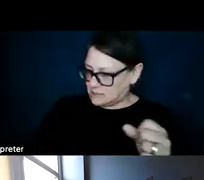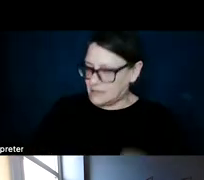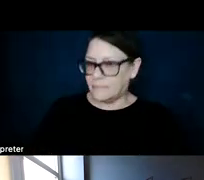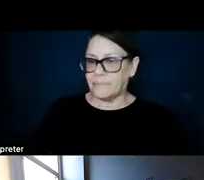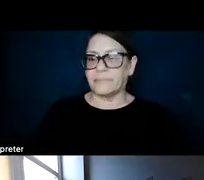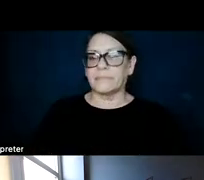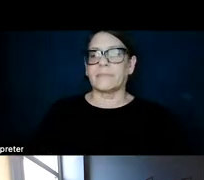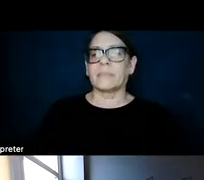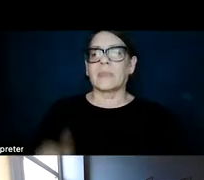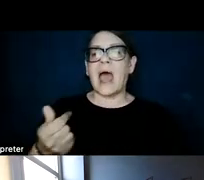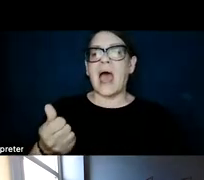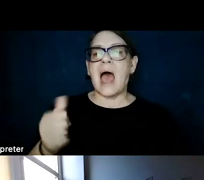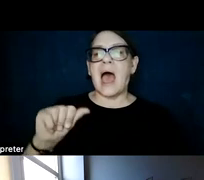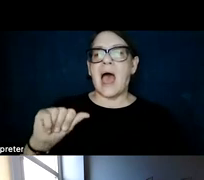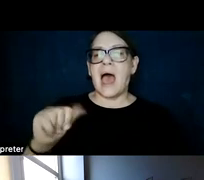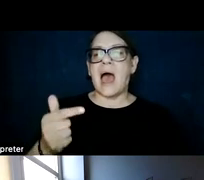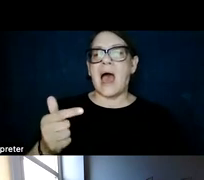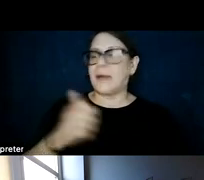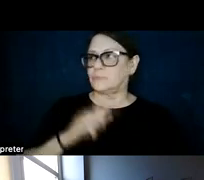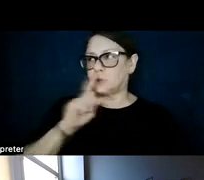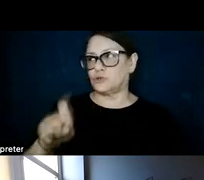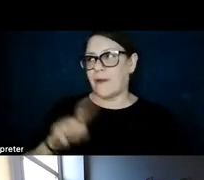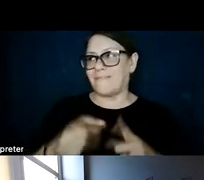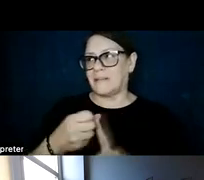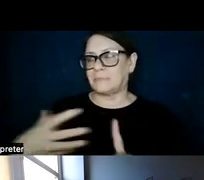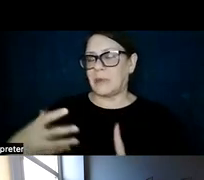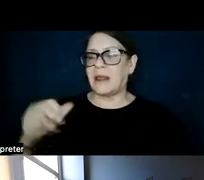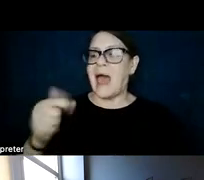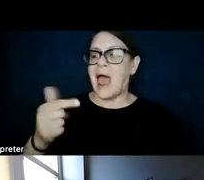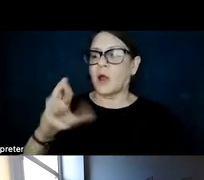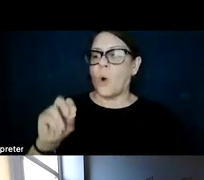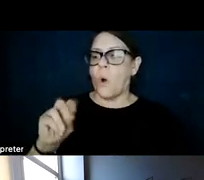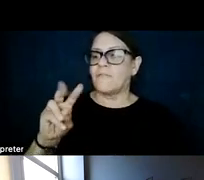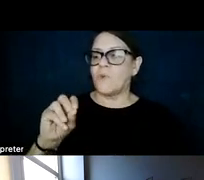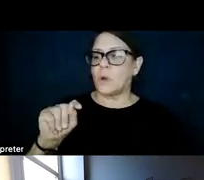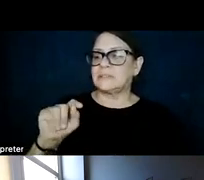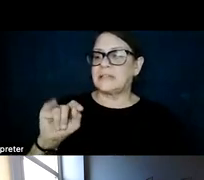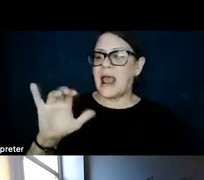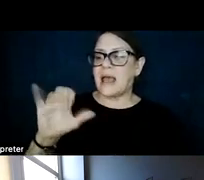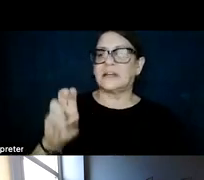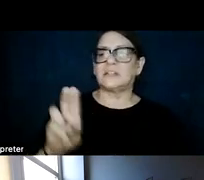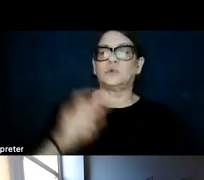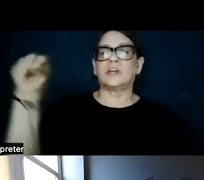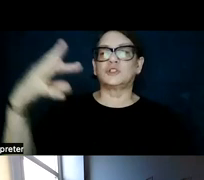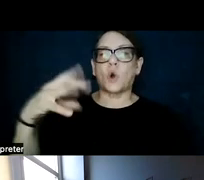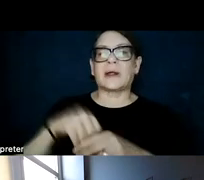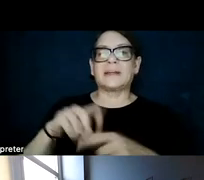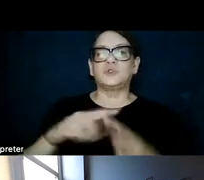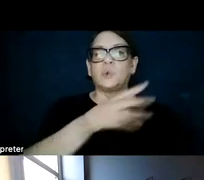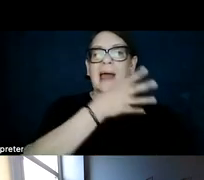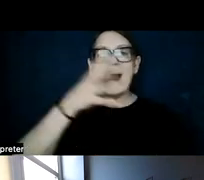I'm sorry, agrovoltaics is, I'm sorry, I should have explained this. Agrovoltaics is putting solar into agricultural